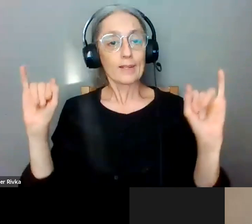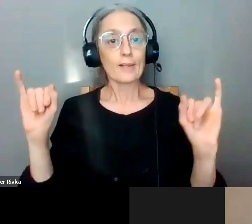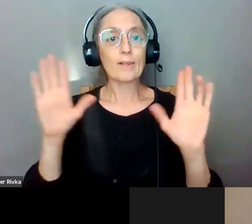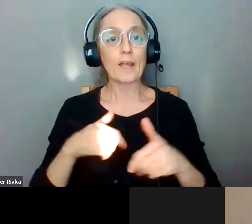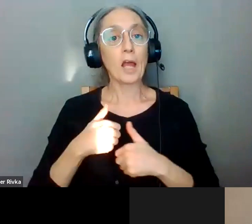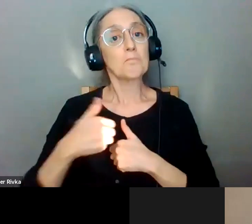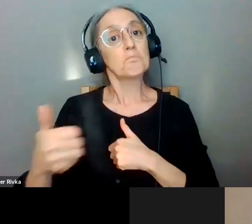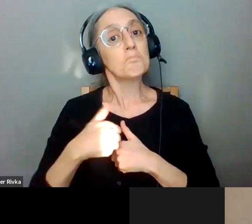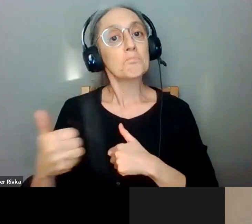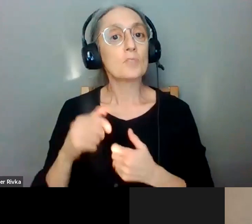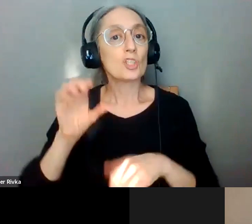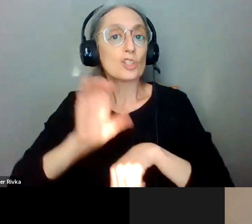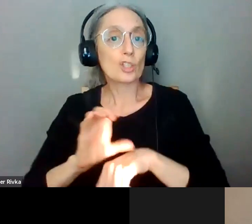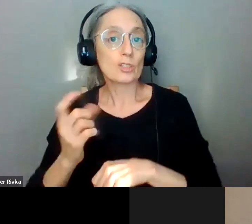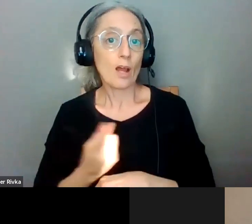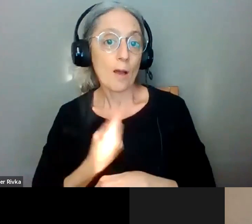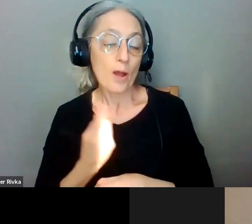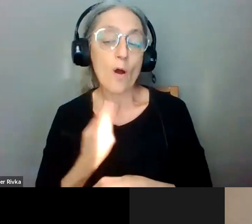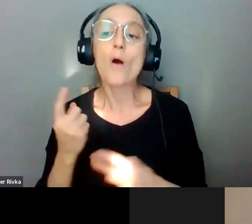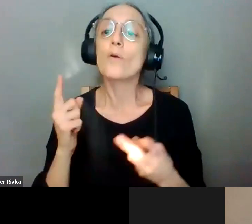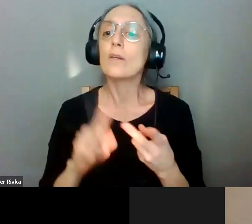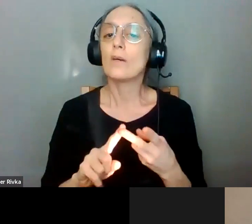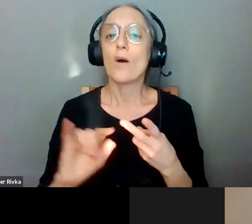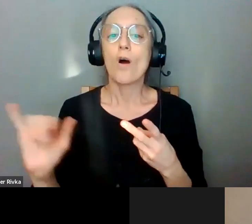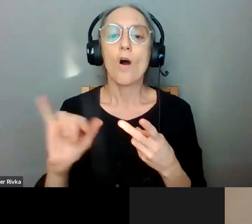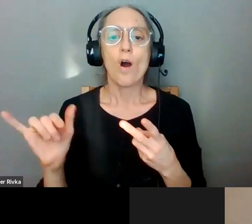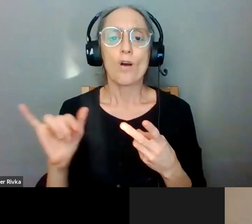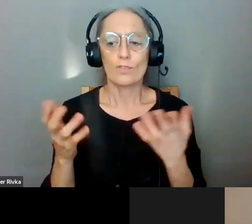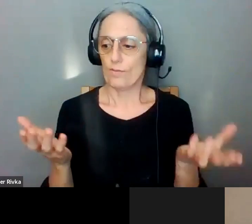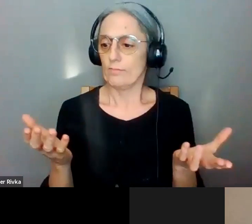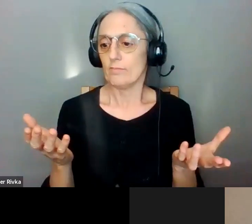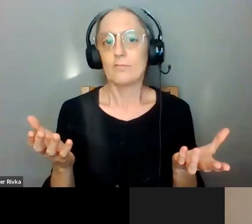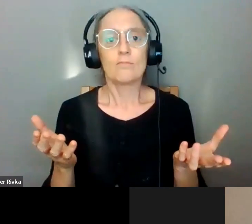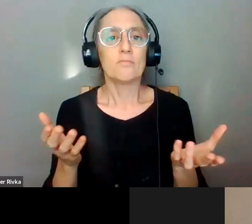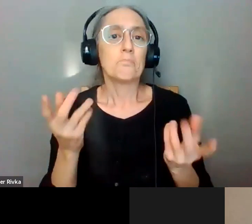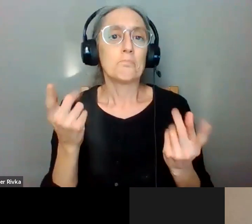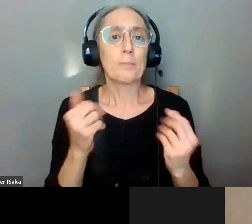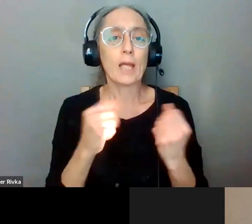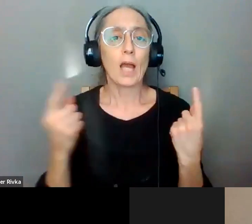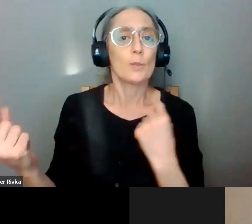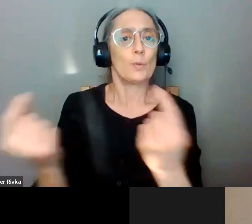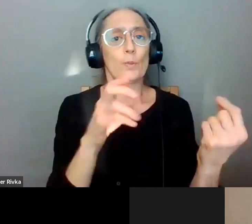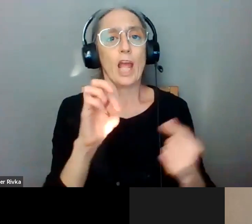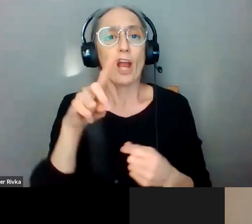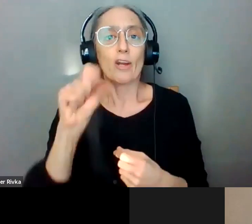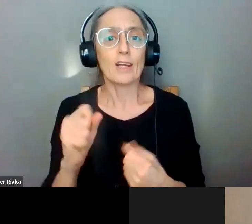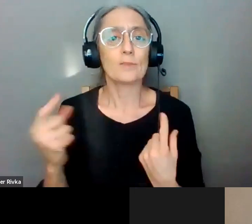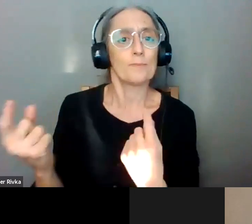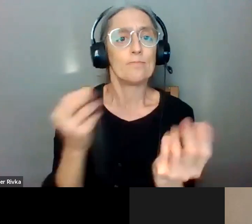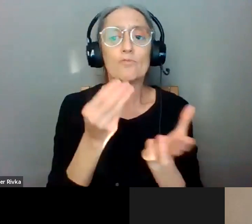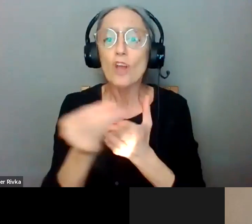the church but also facilitates people running all their errands and uh special trips